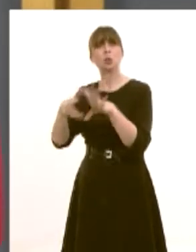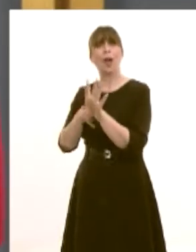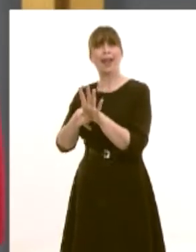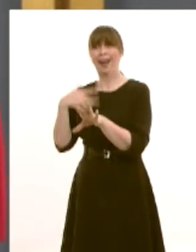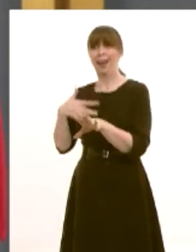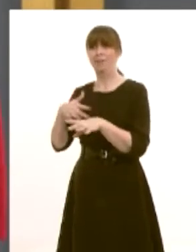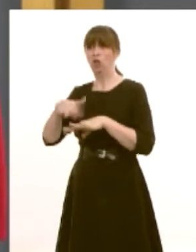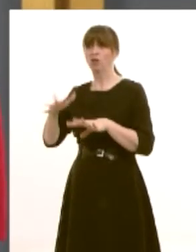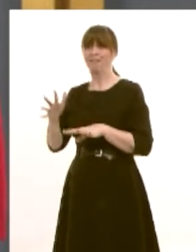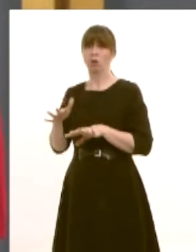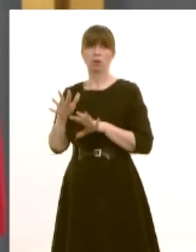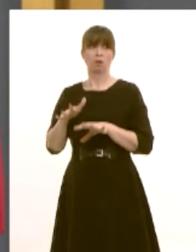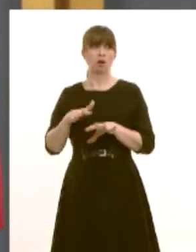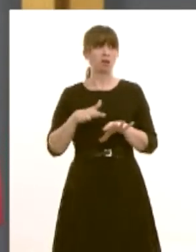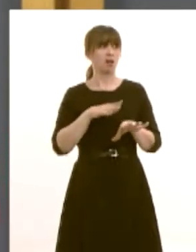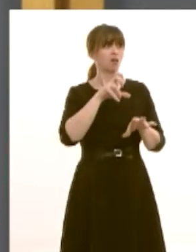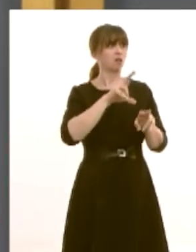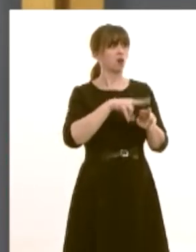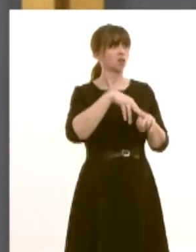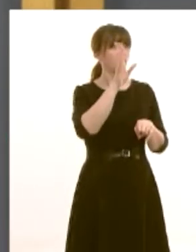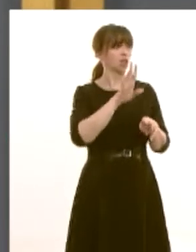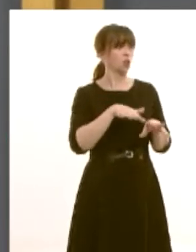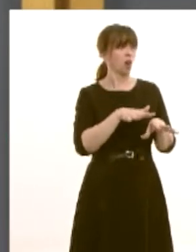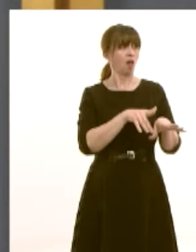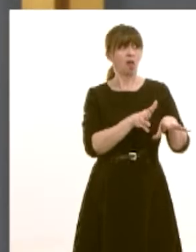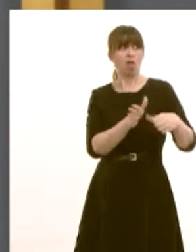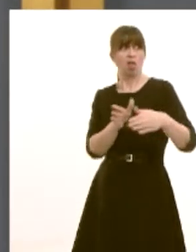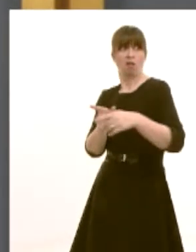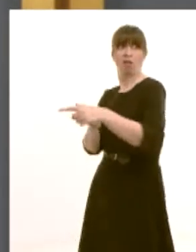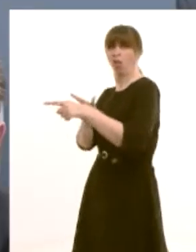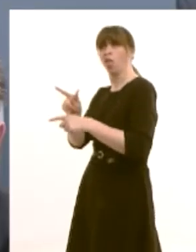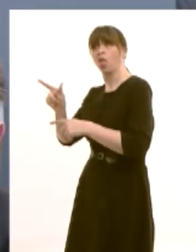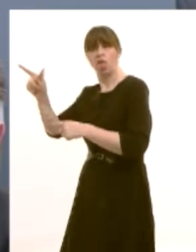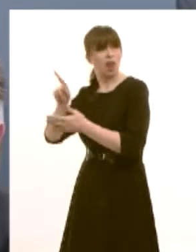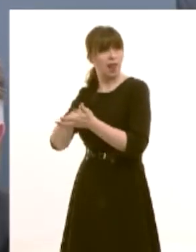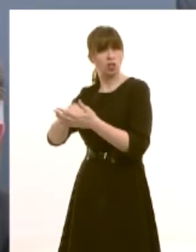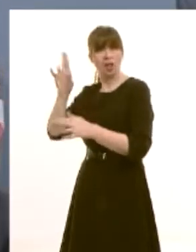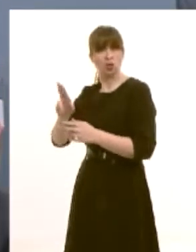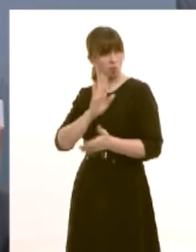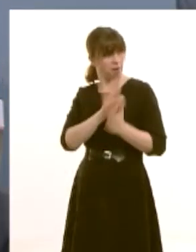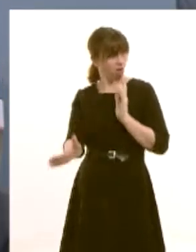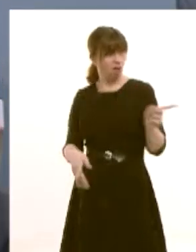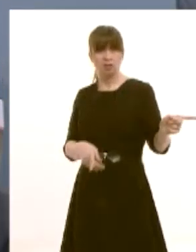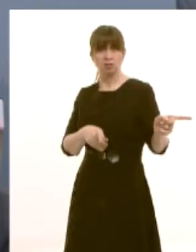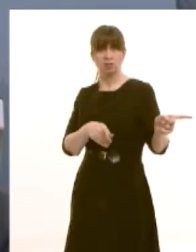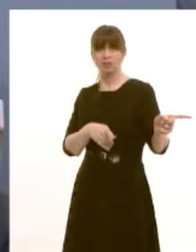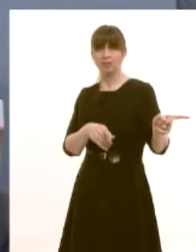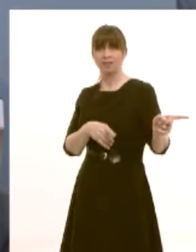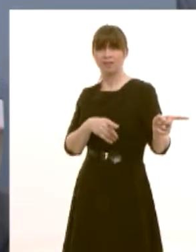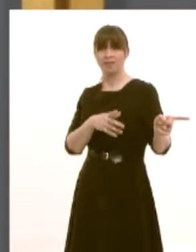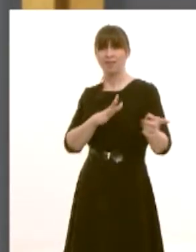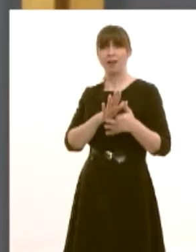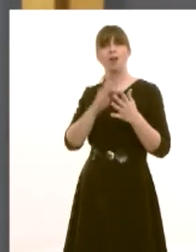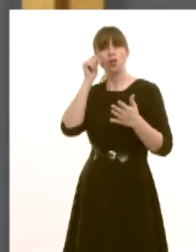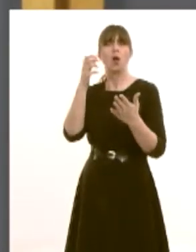to get to clinician high school and uh the member is ill-informed when she doesn't seem to understand if people don't get their first choice